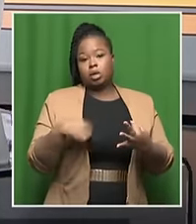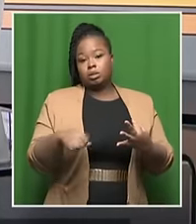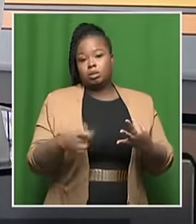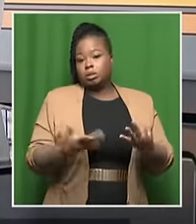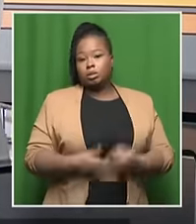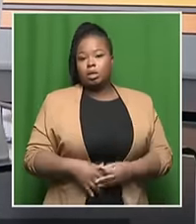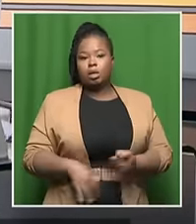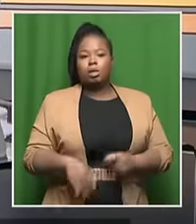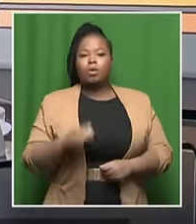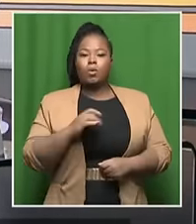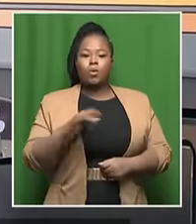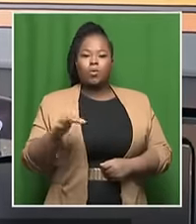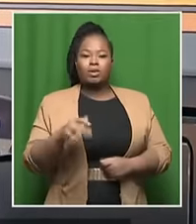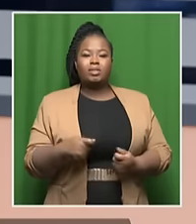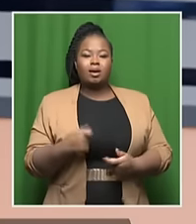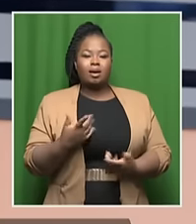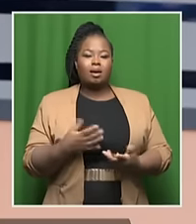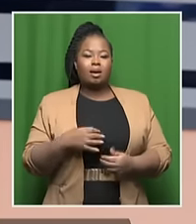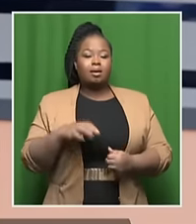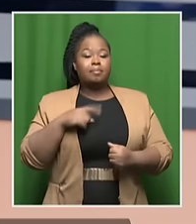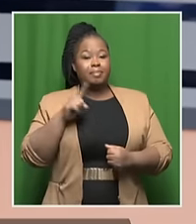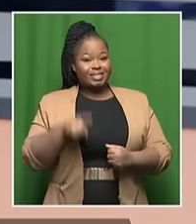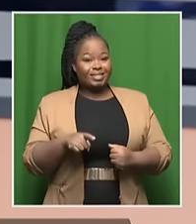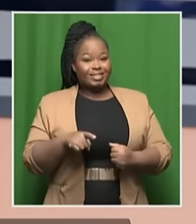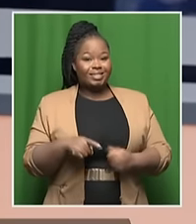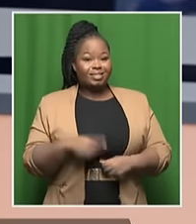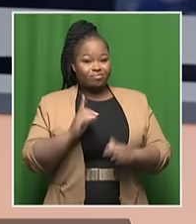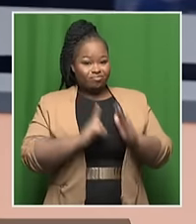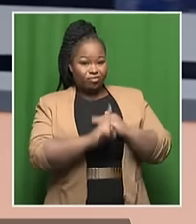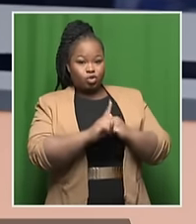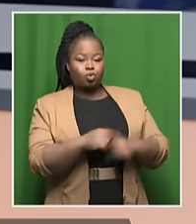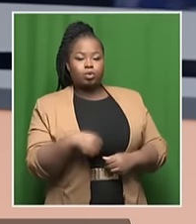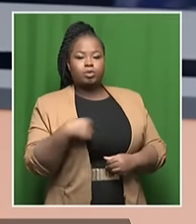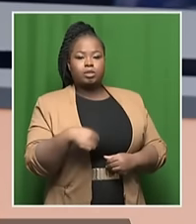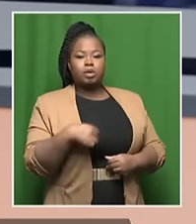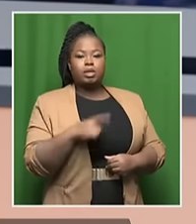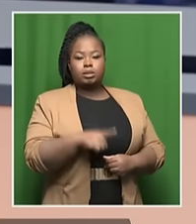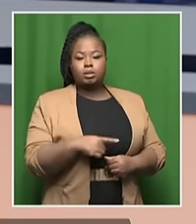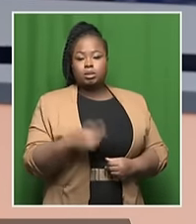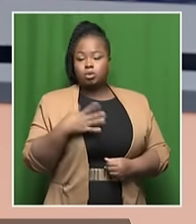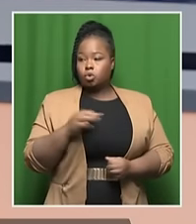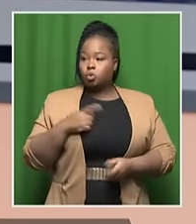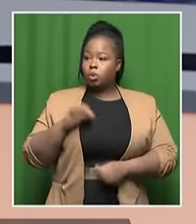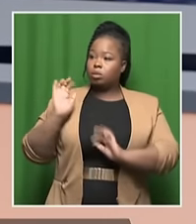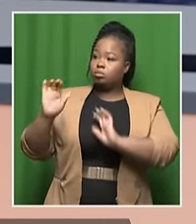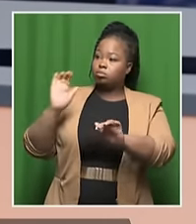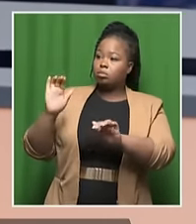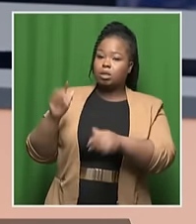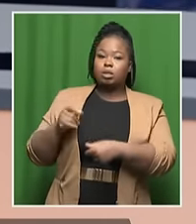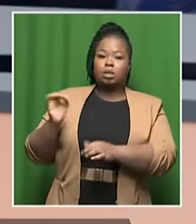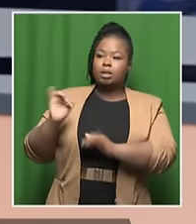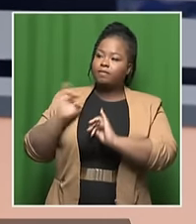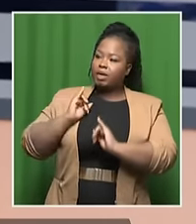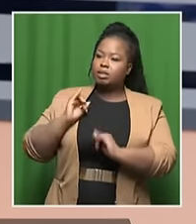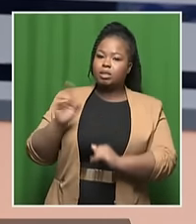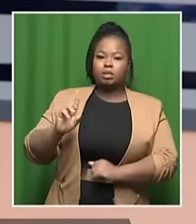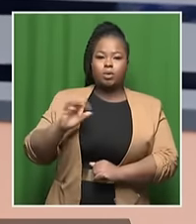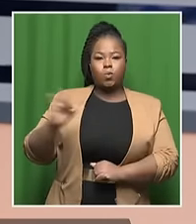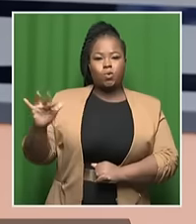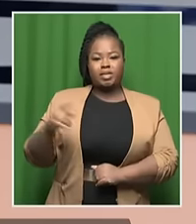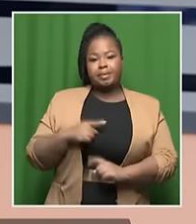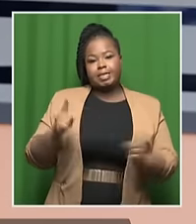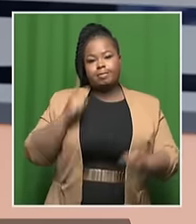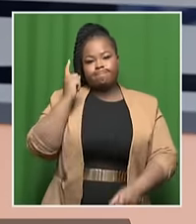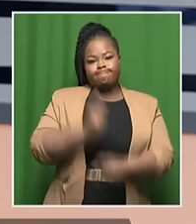should be directed to various municipalities. That was their response to us after we invited them to participate in the discussion. So,